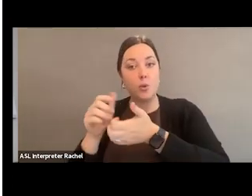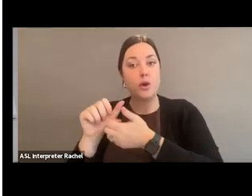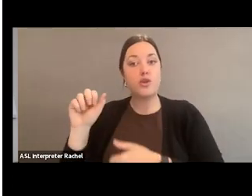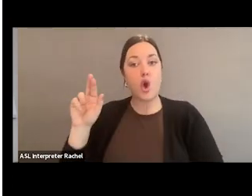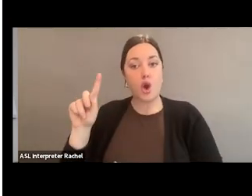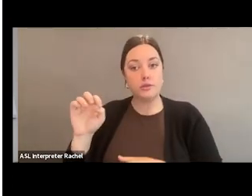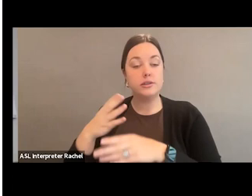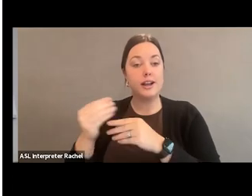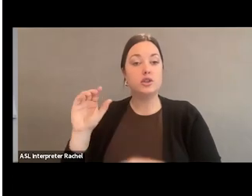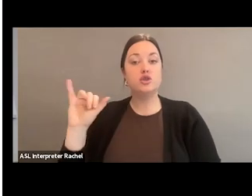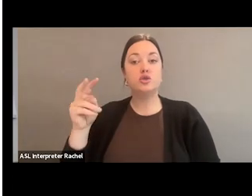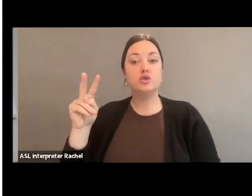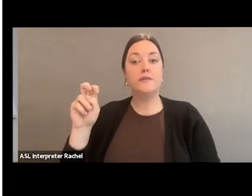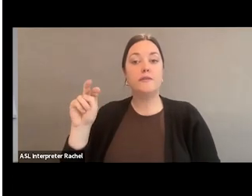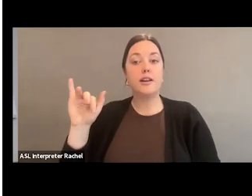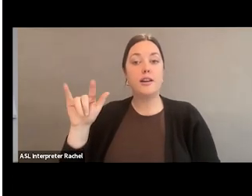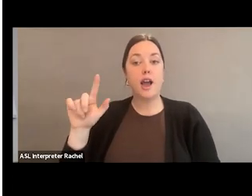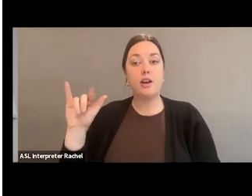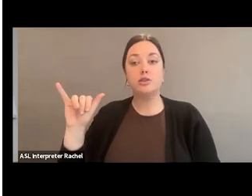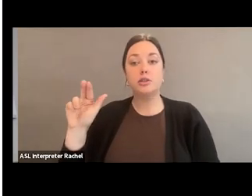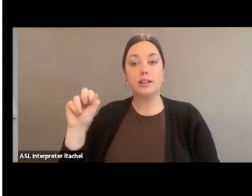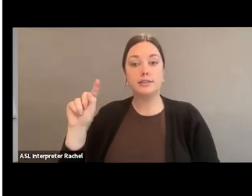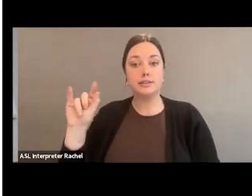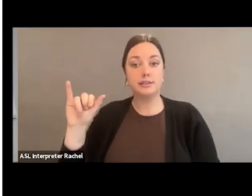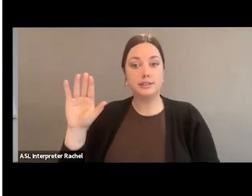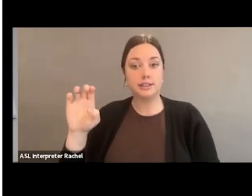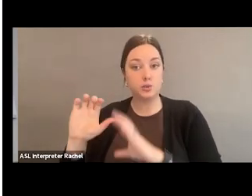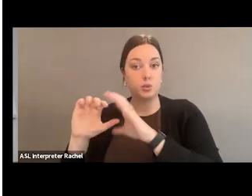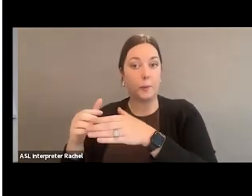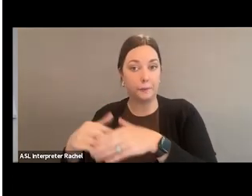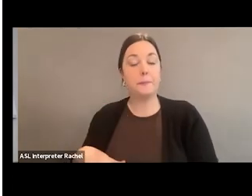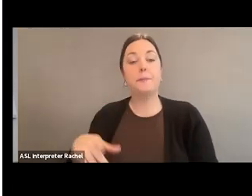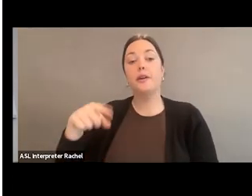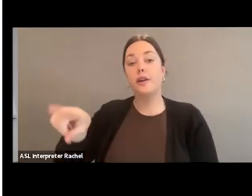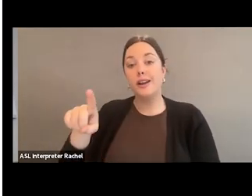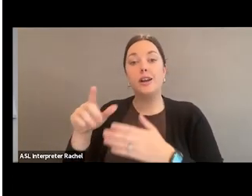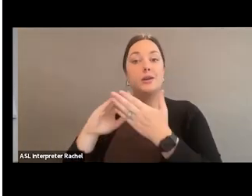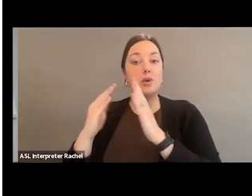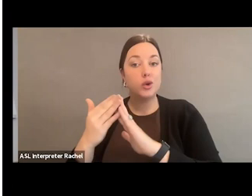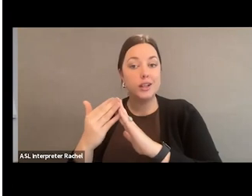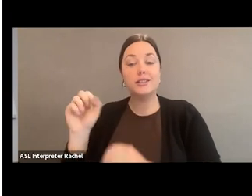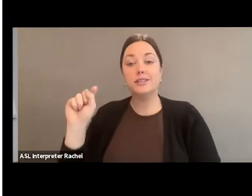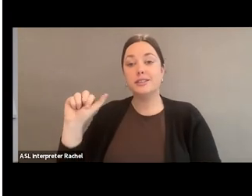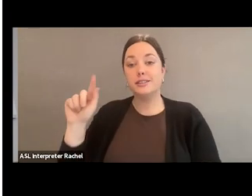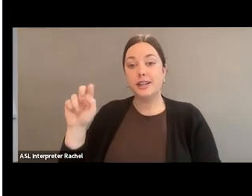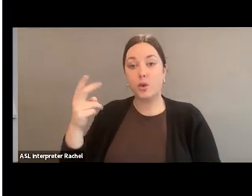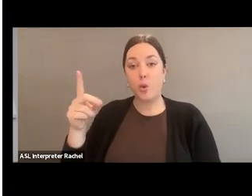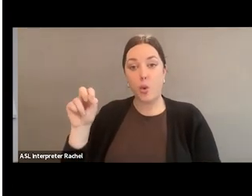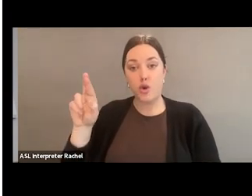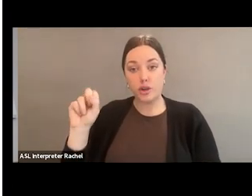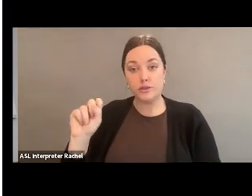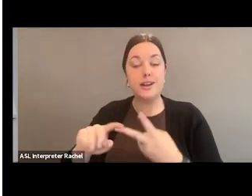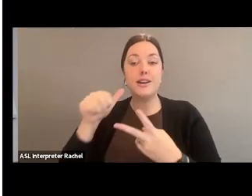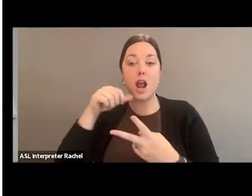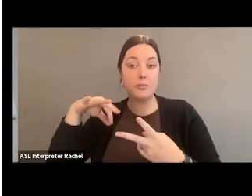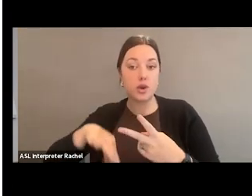juvenile justice working group. This is a group comprised of community stakeholders and nonprofit organizations that